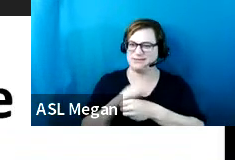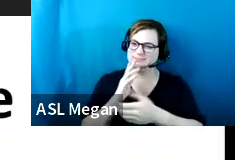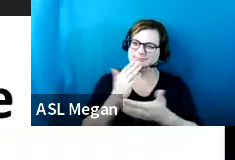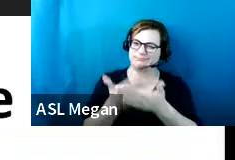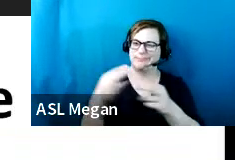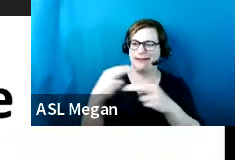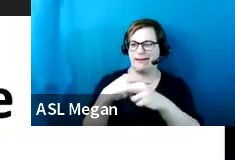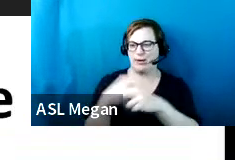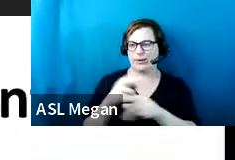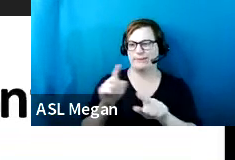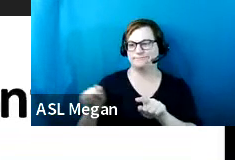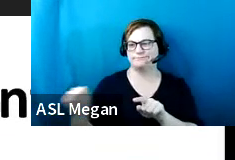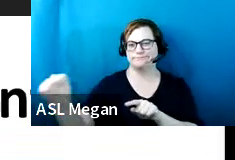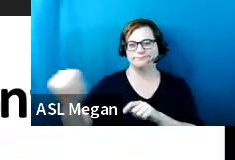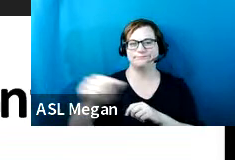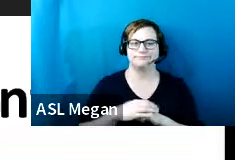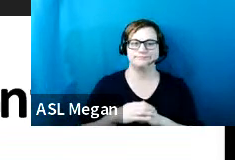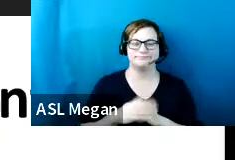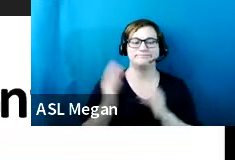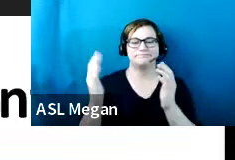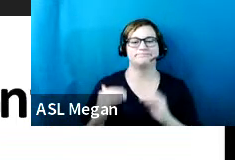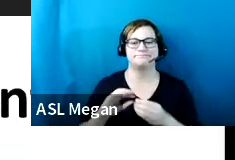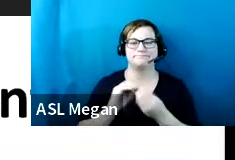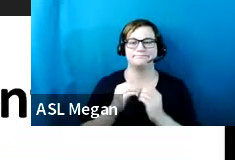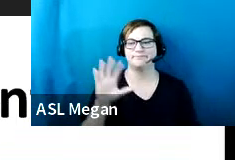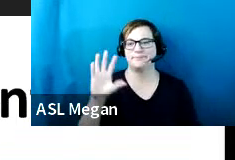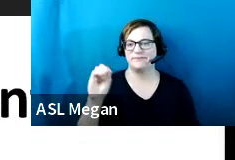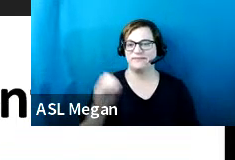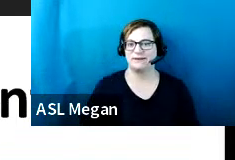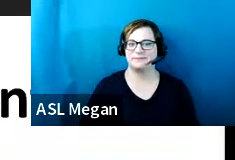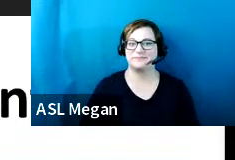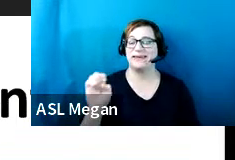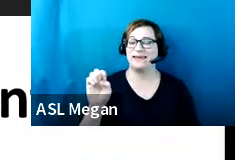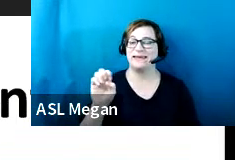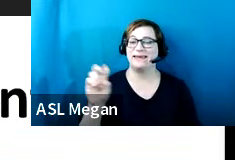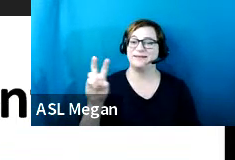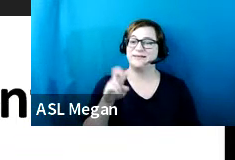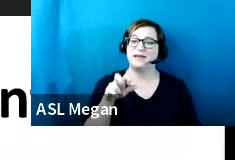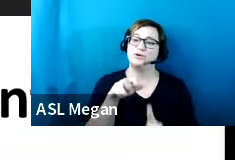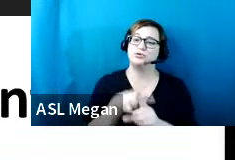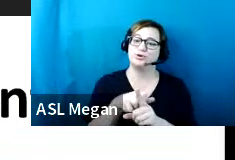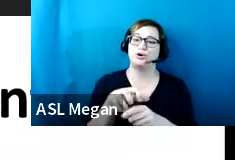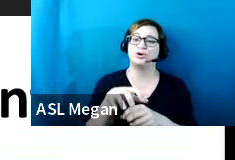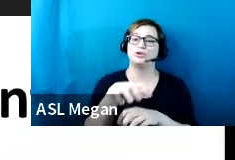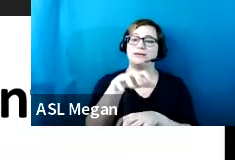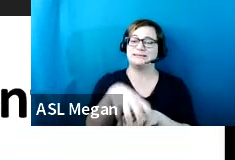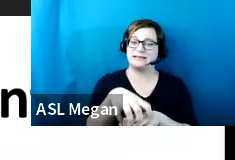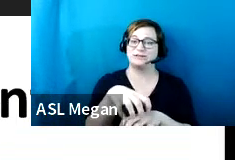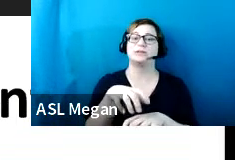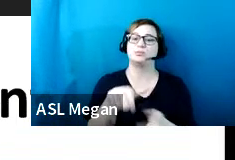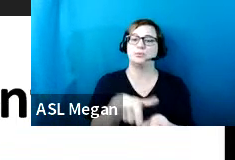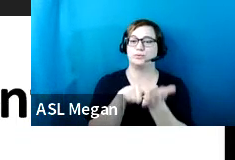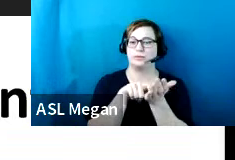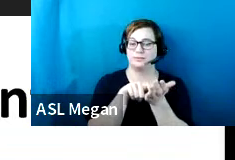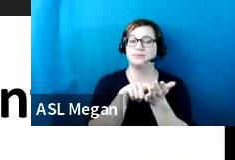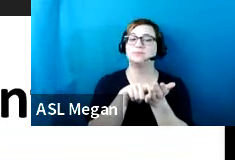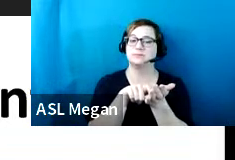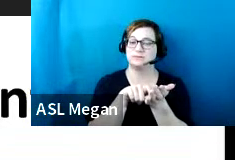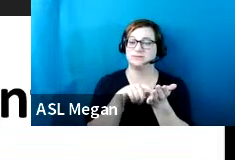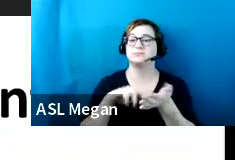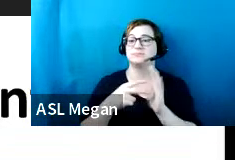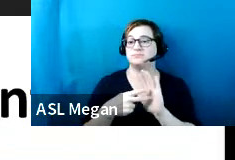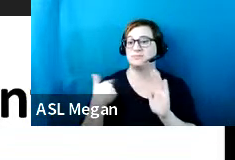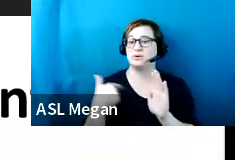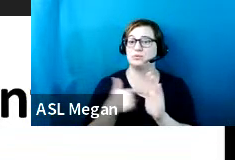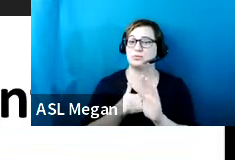Next slide 50 EV charging station requirements. So these are where we pulled from